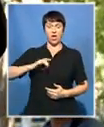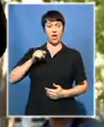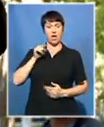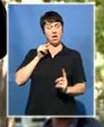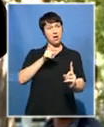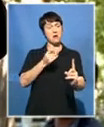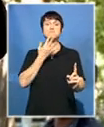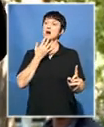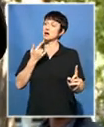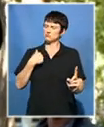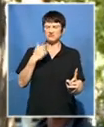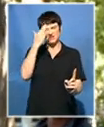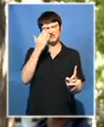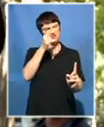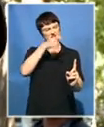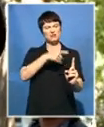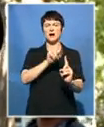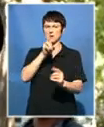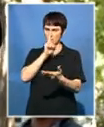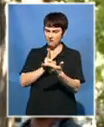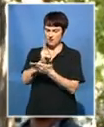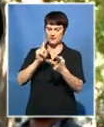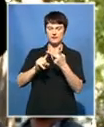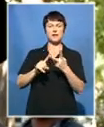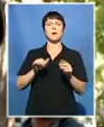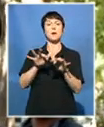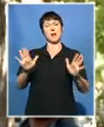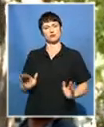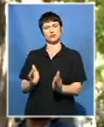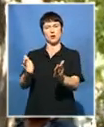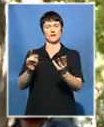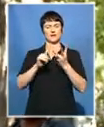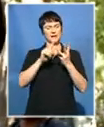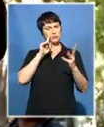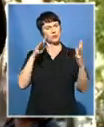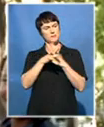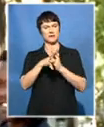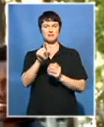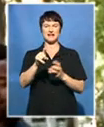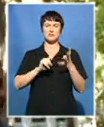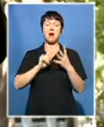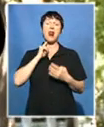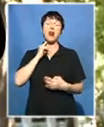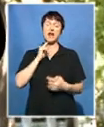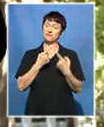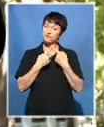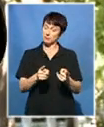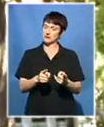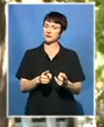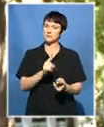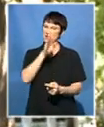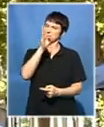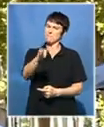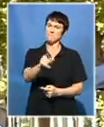that is, you know, serving the people, that's honest, you know, transparent, you know, that's not lying to the people, that's not telling the